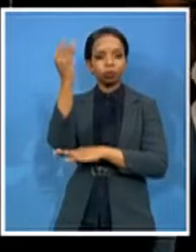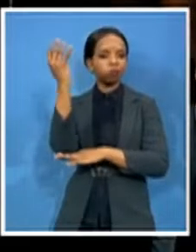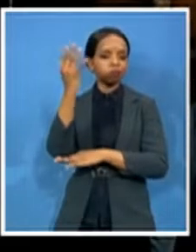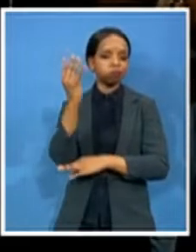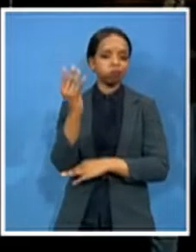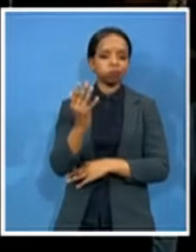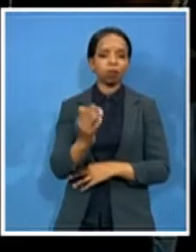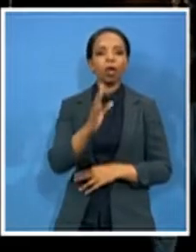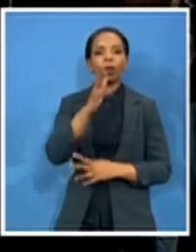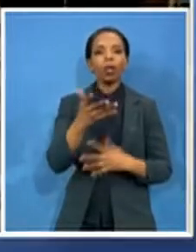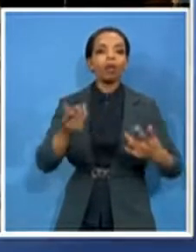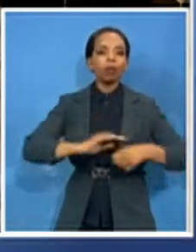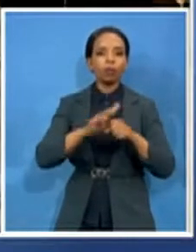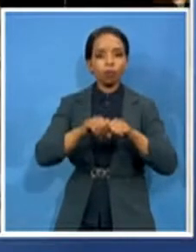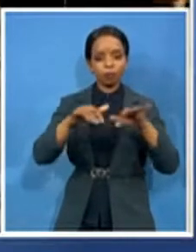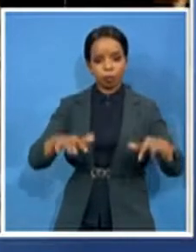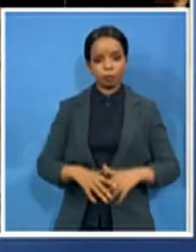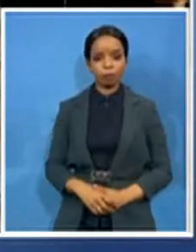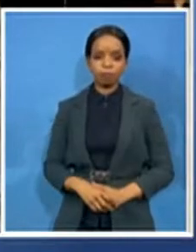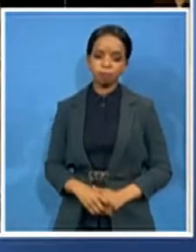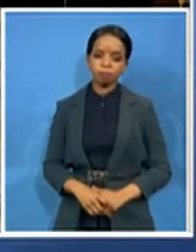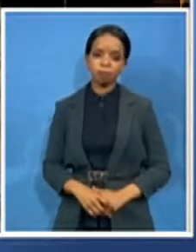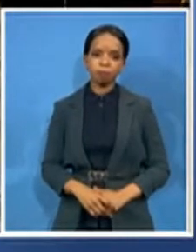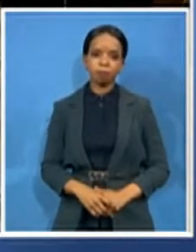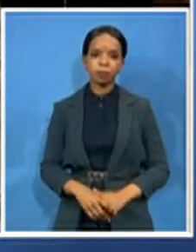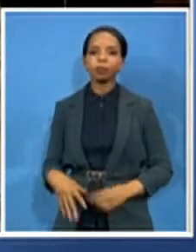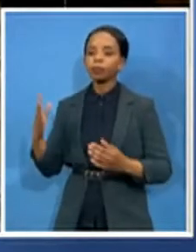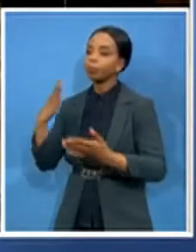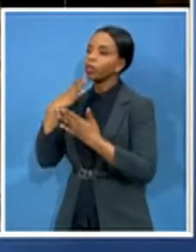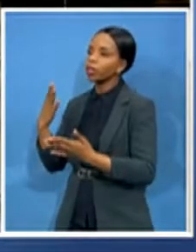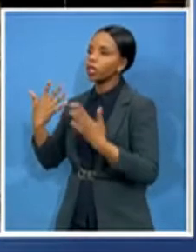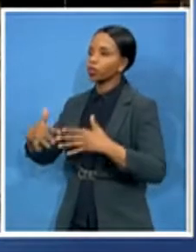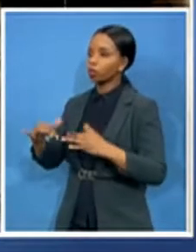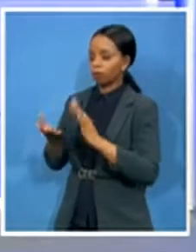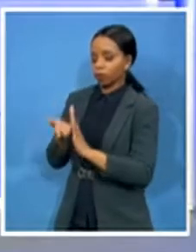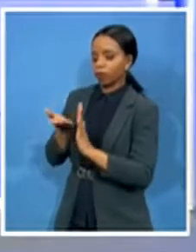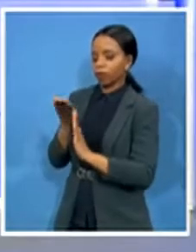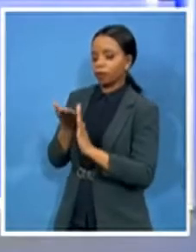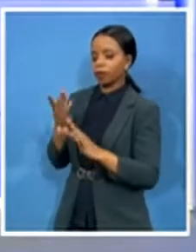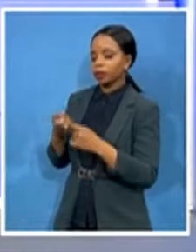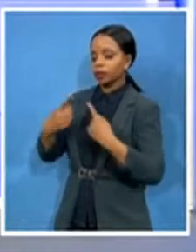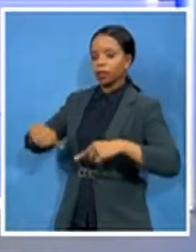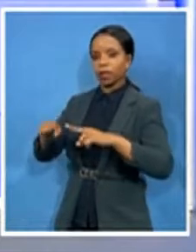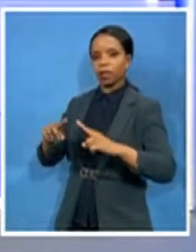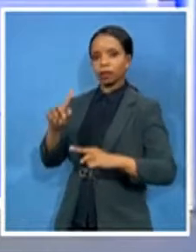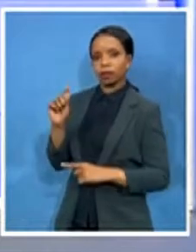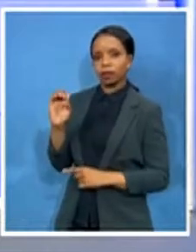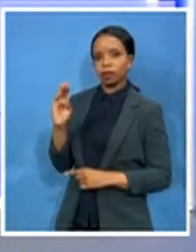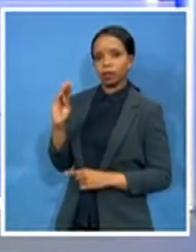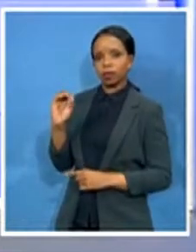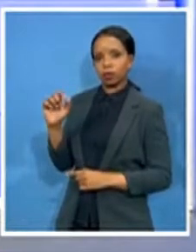thank you so much for that update uh debuho and we will reconnect with you as the day